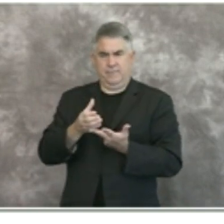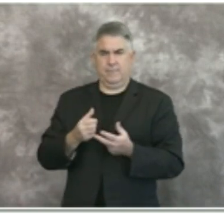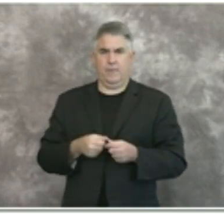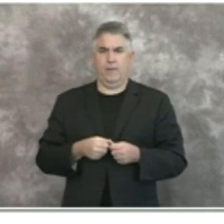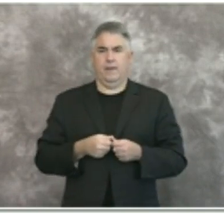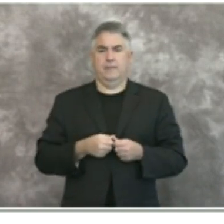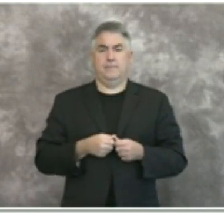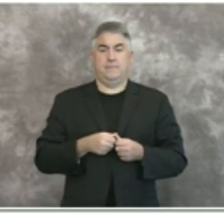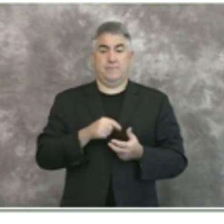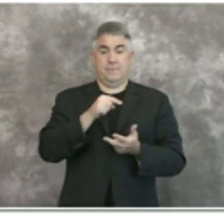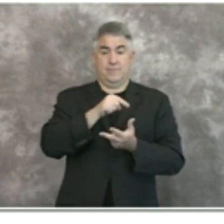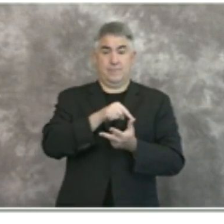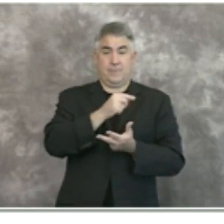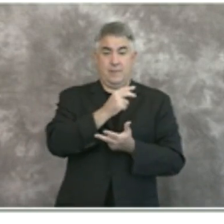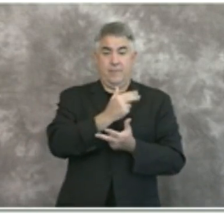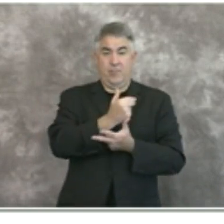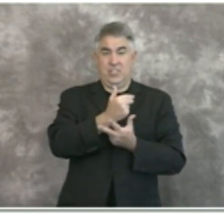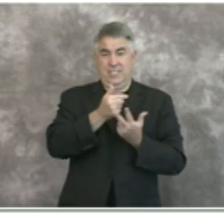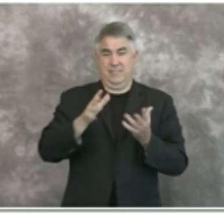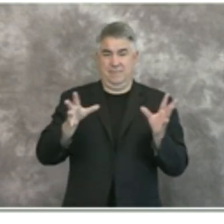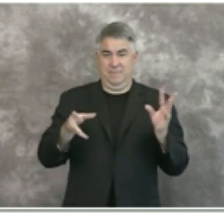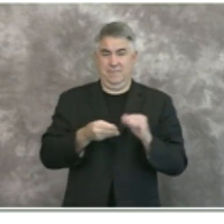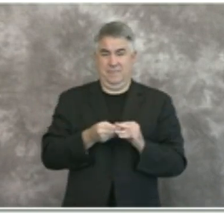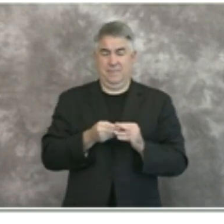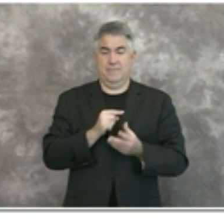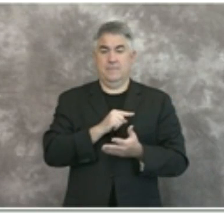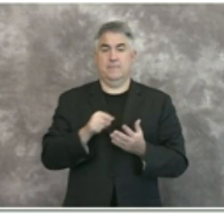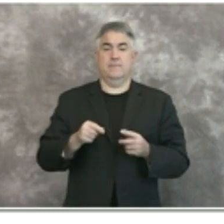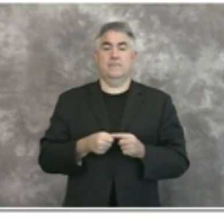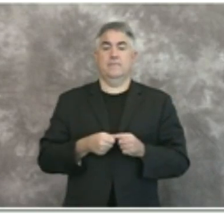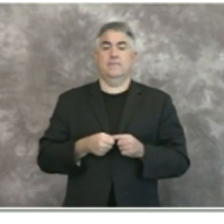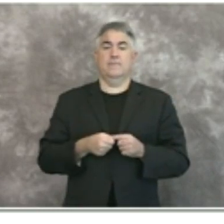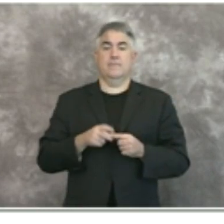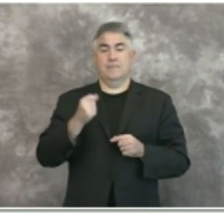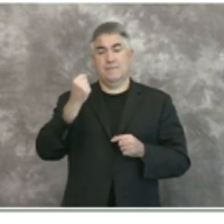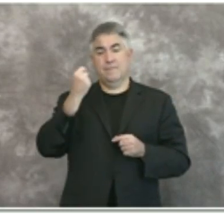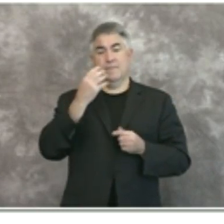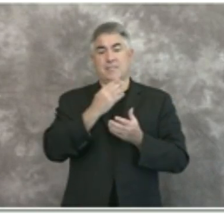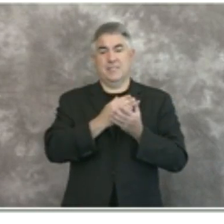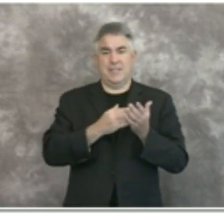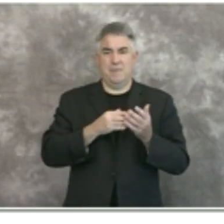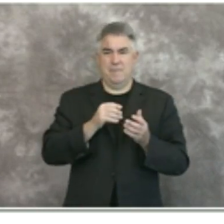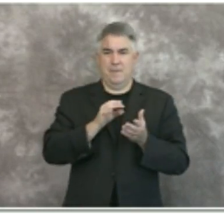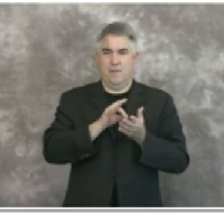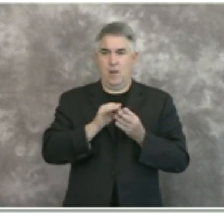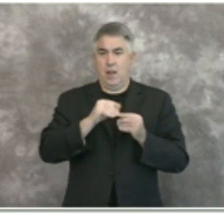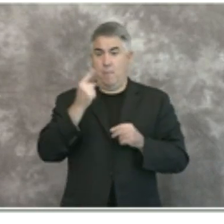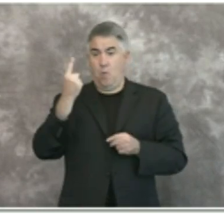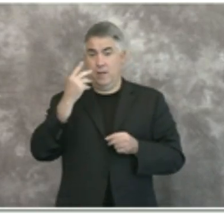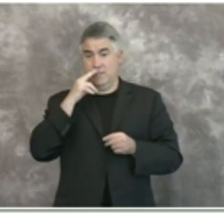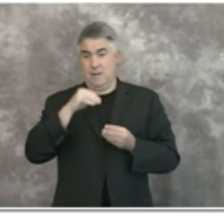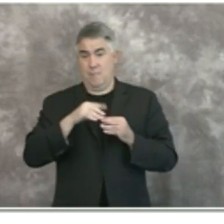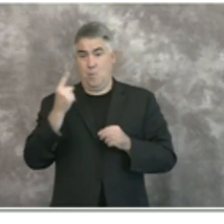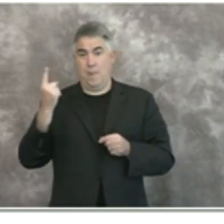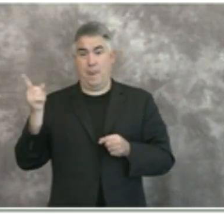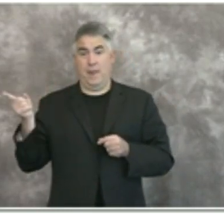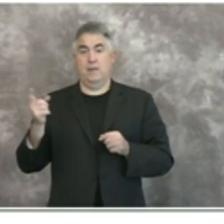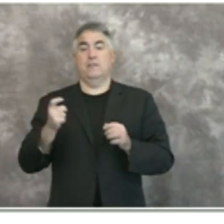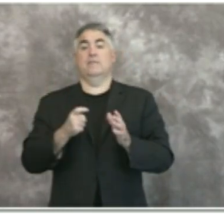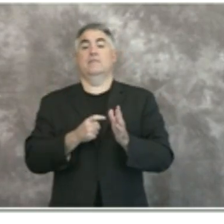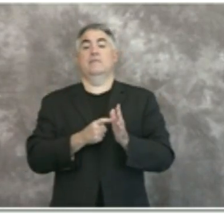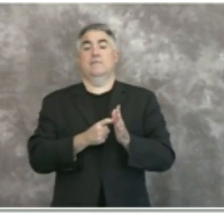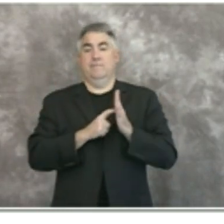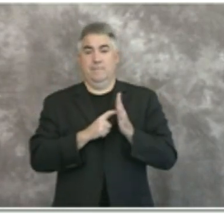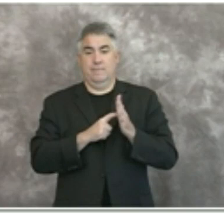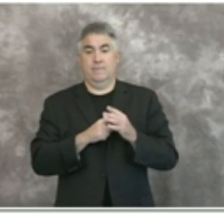the uh the first part of that uh like case count that's actually the criteria and then the actual trigger